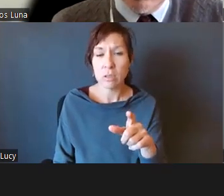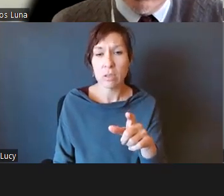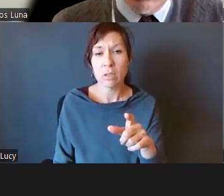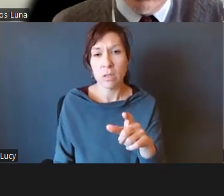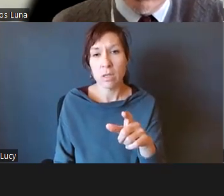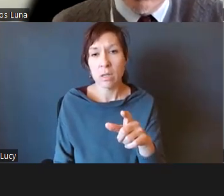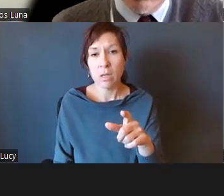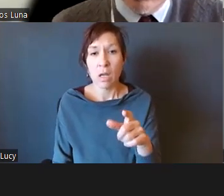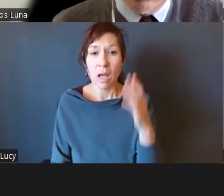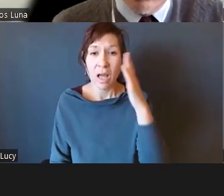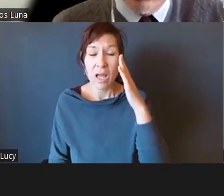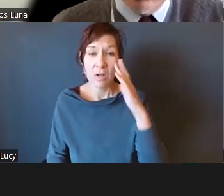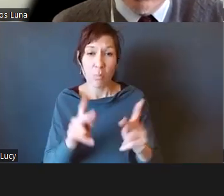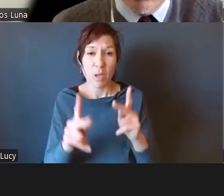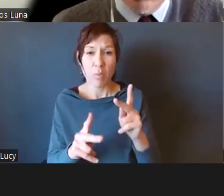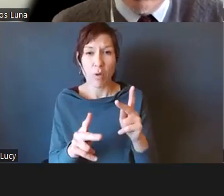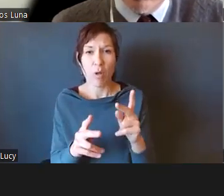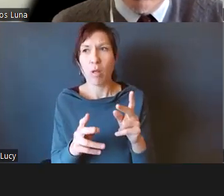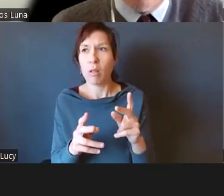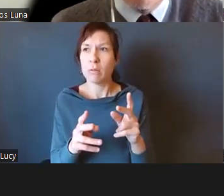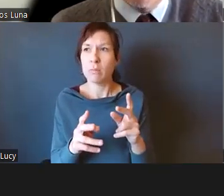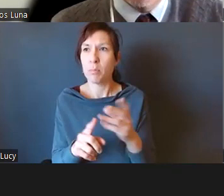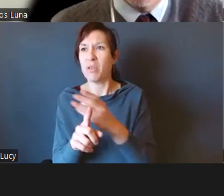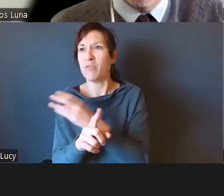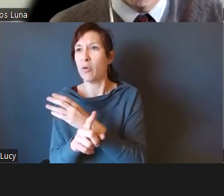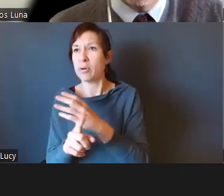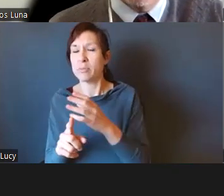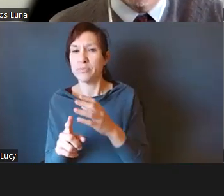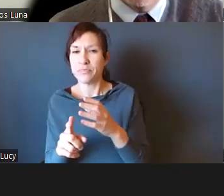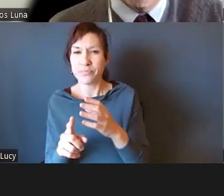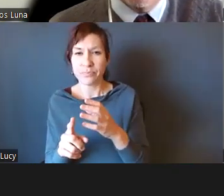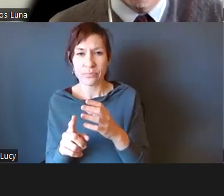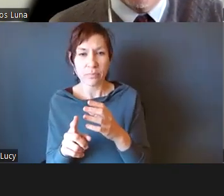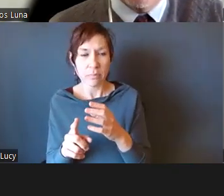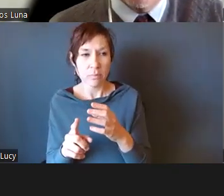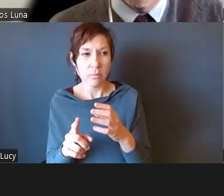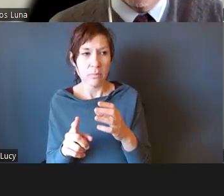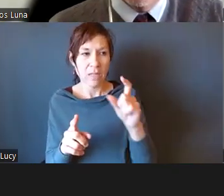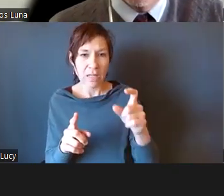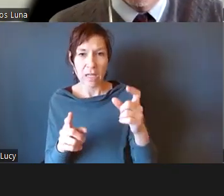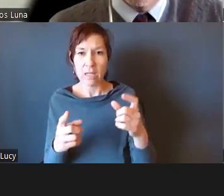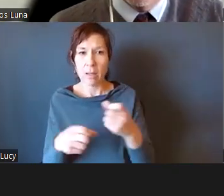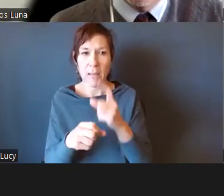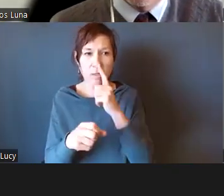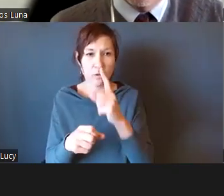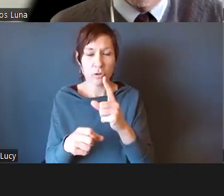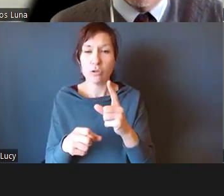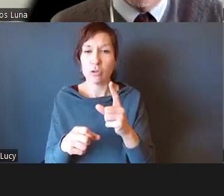publicizing very well, the way in which one can petition to be an EJ neighborhood. So